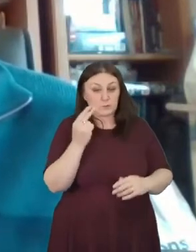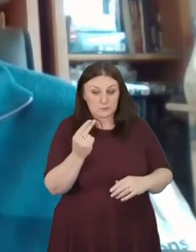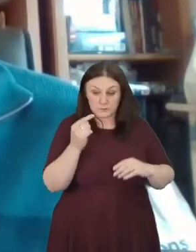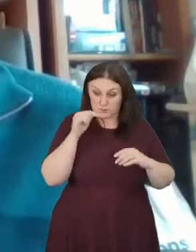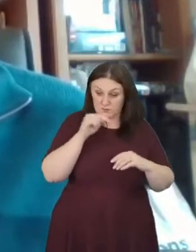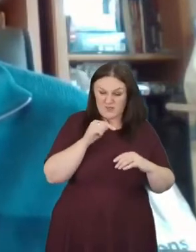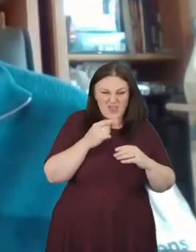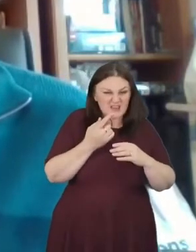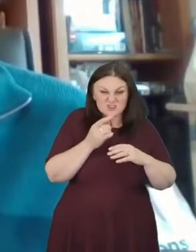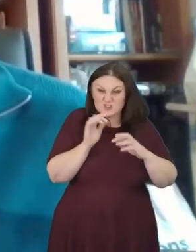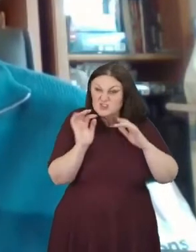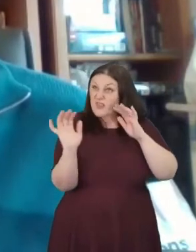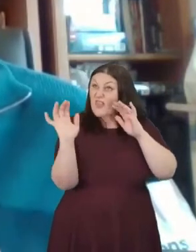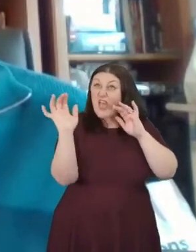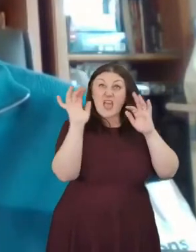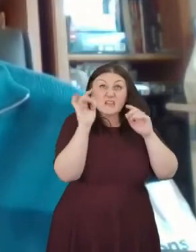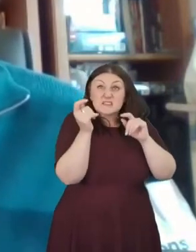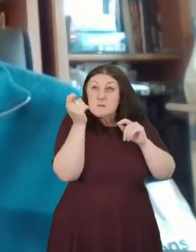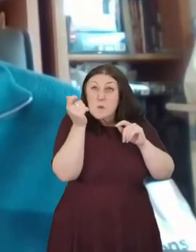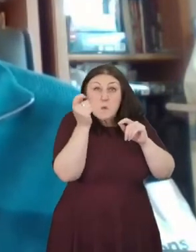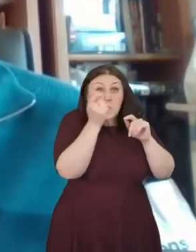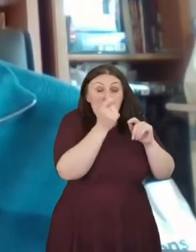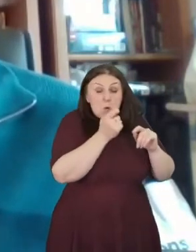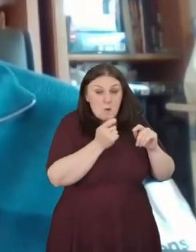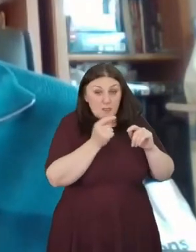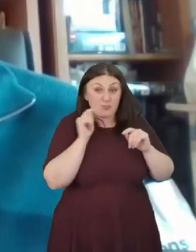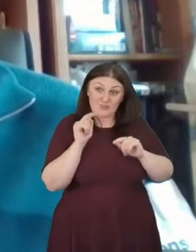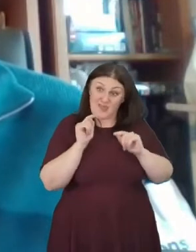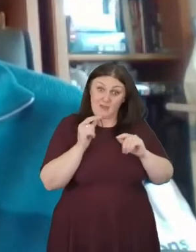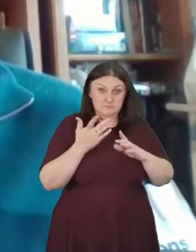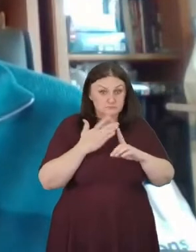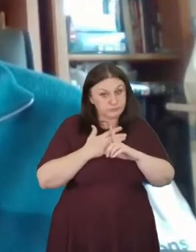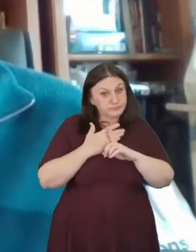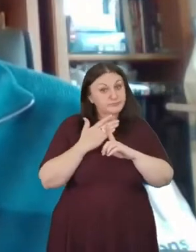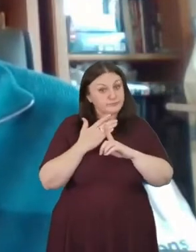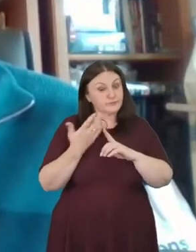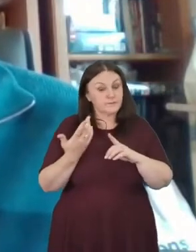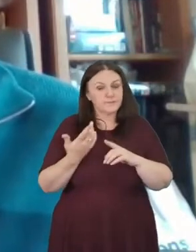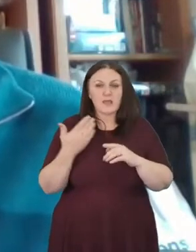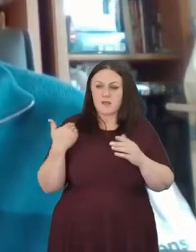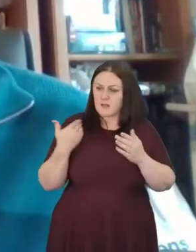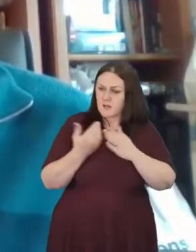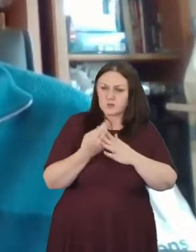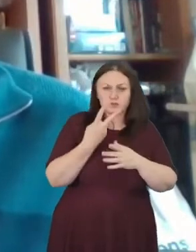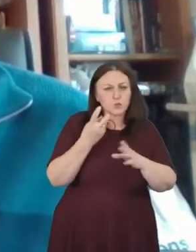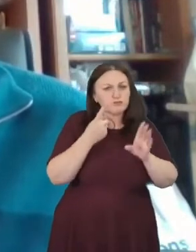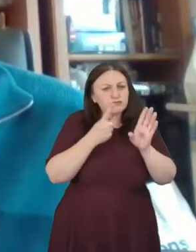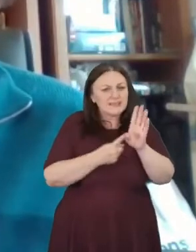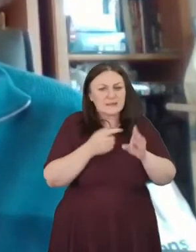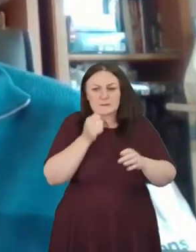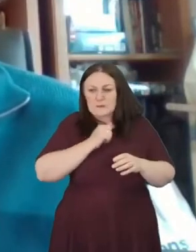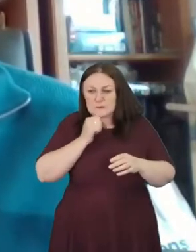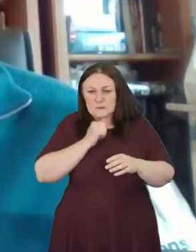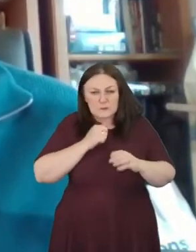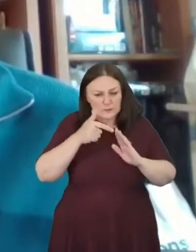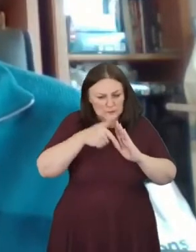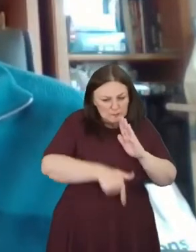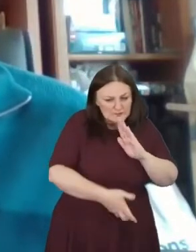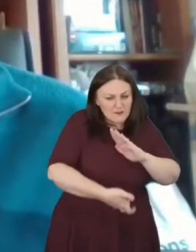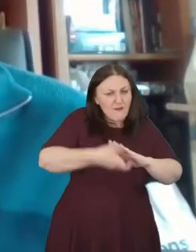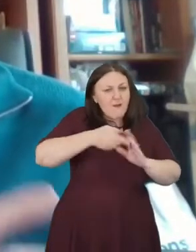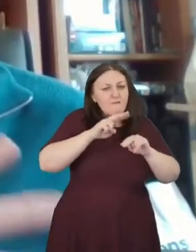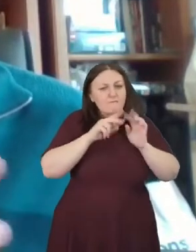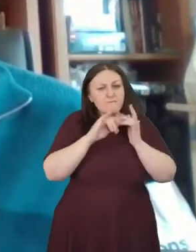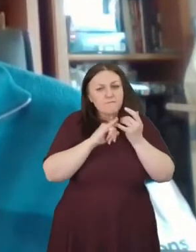amounts. And over the last 200 years, because we have been using fossil fuels, coal and oil and